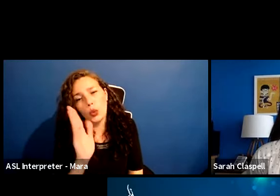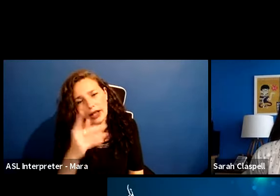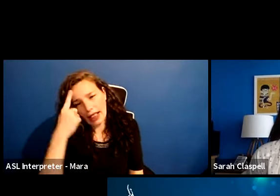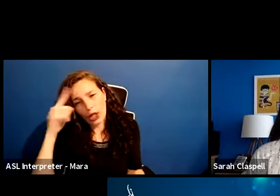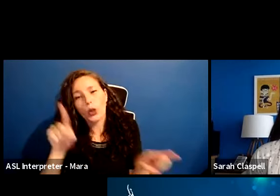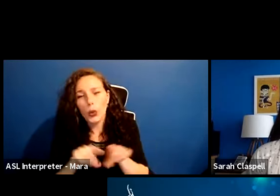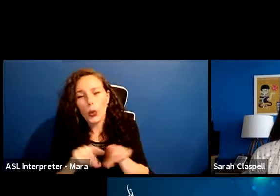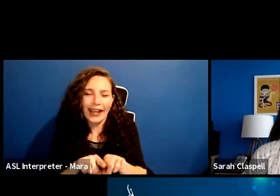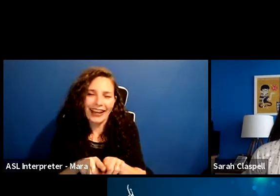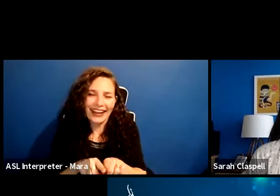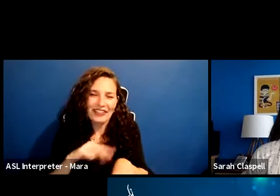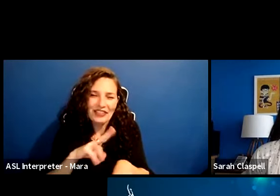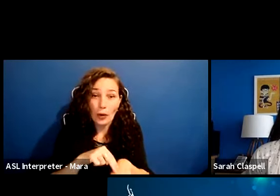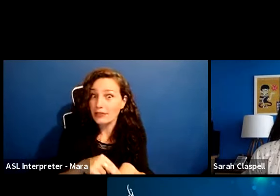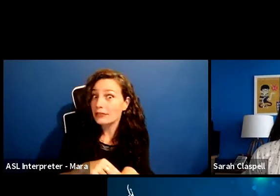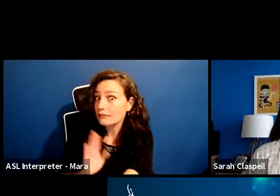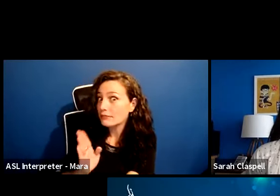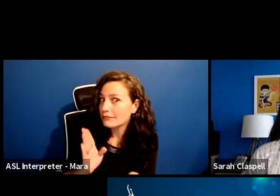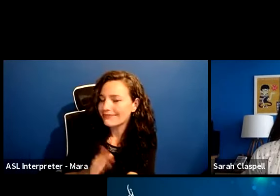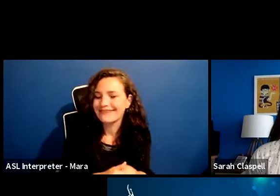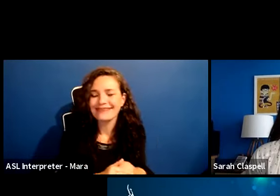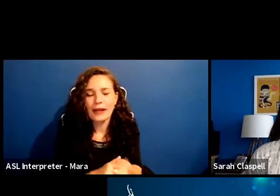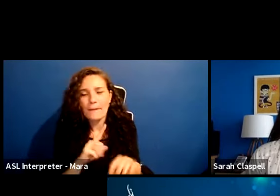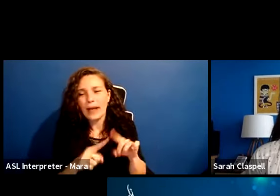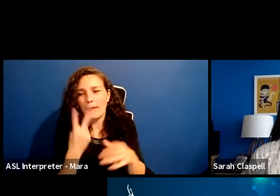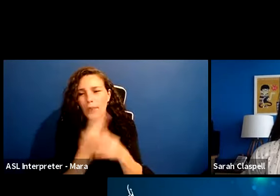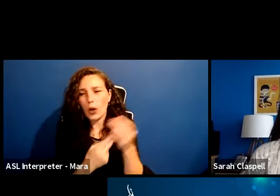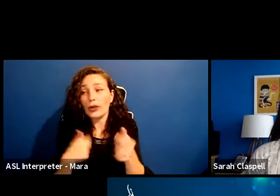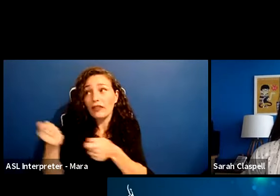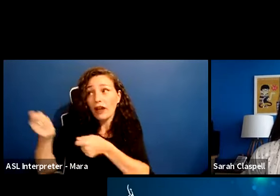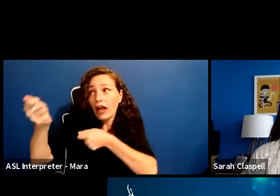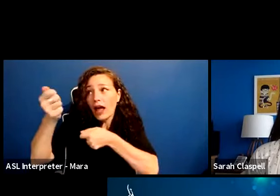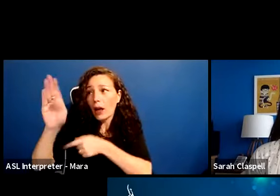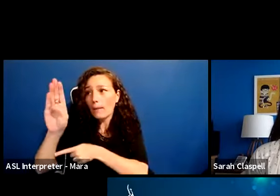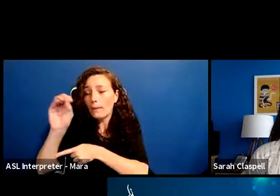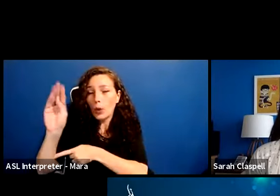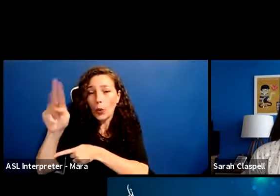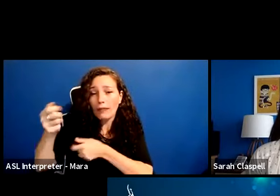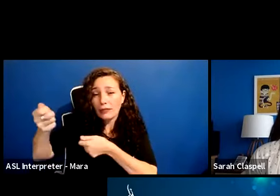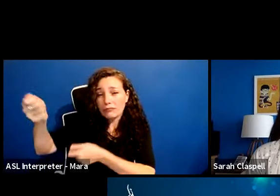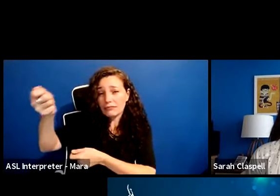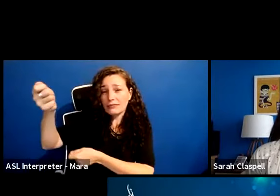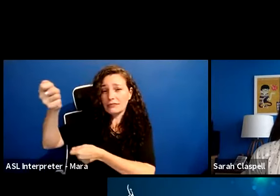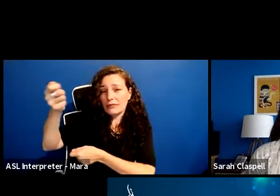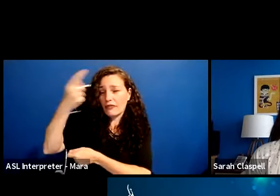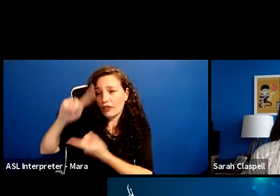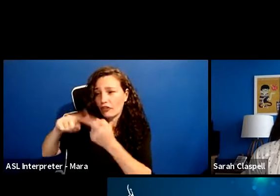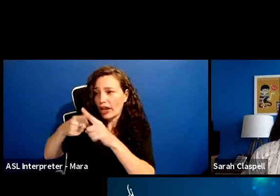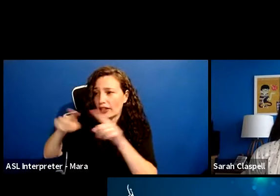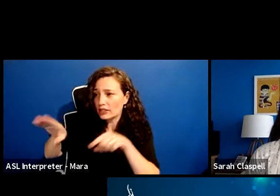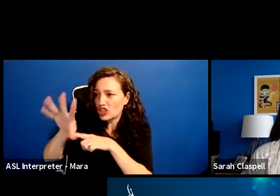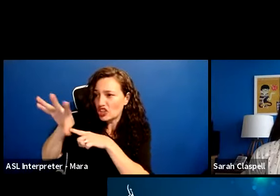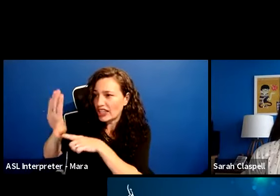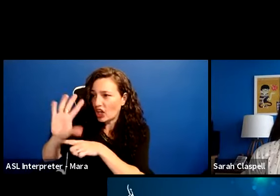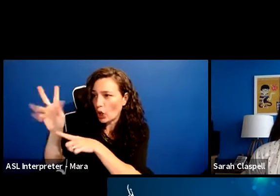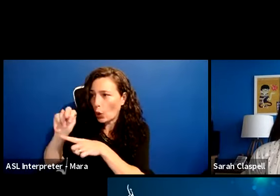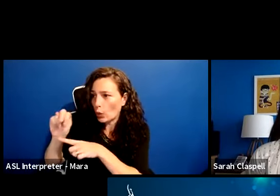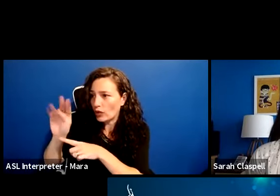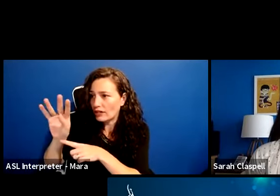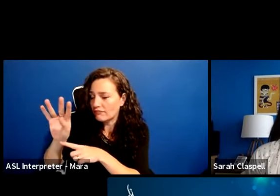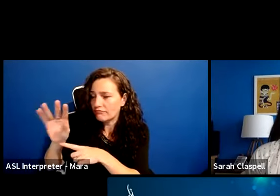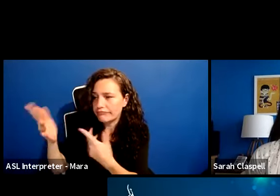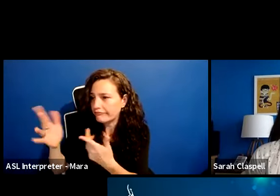Uh, but we, we both have held booms for friends doing their own videos. We have, uh, brought, uh,